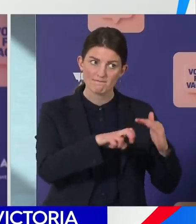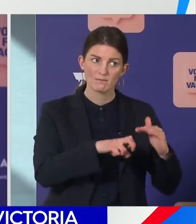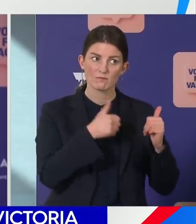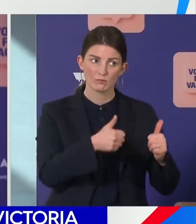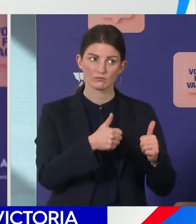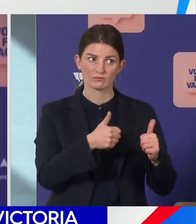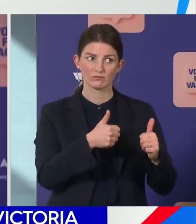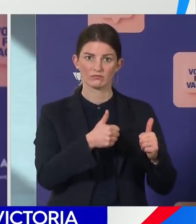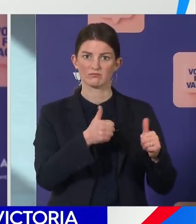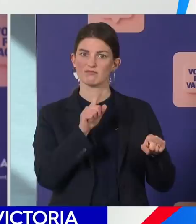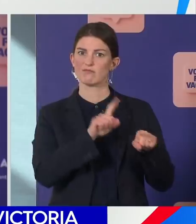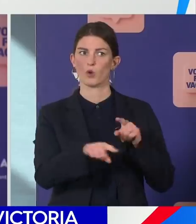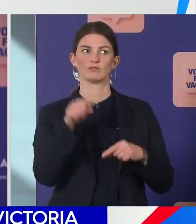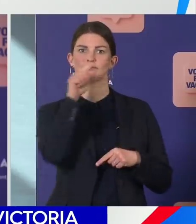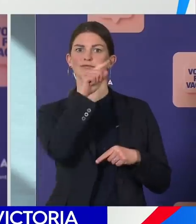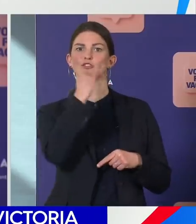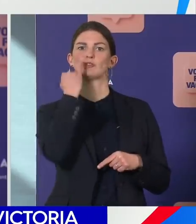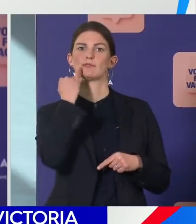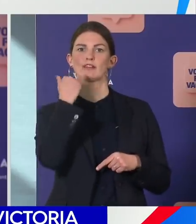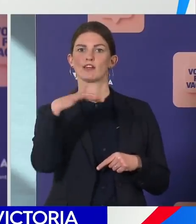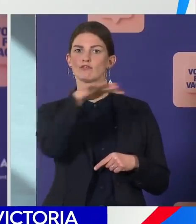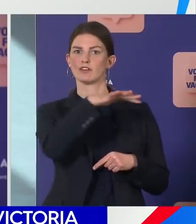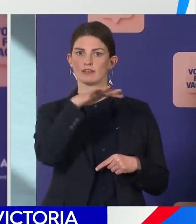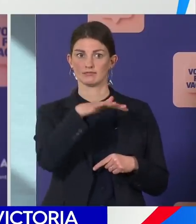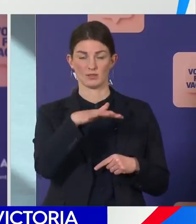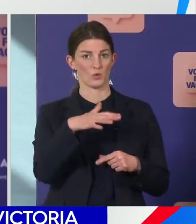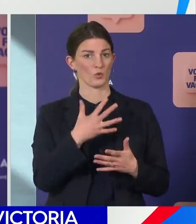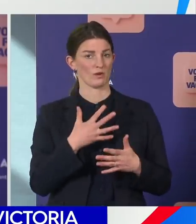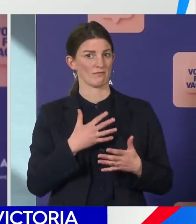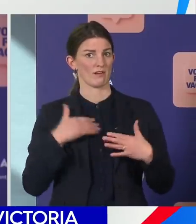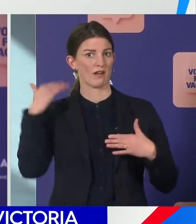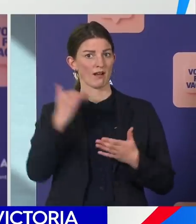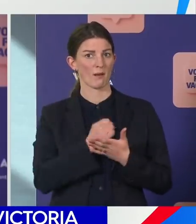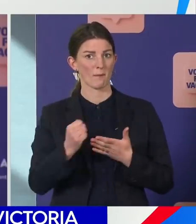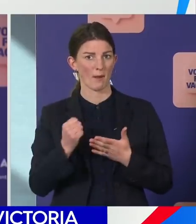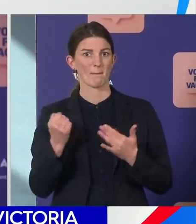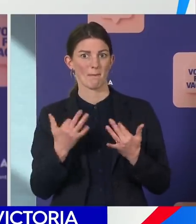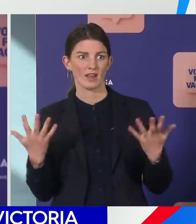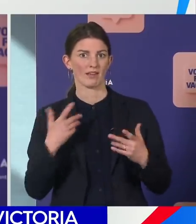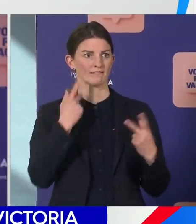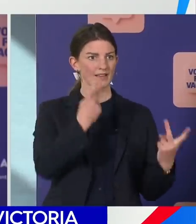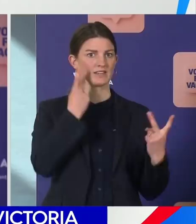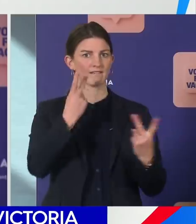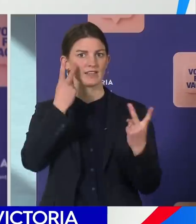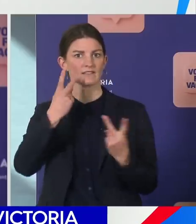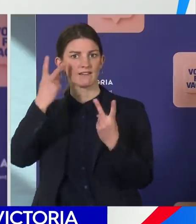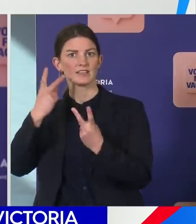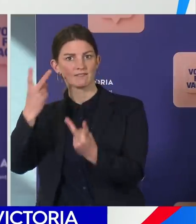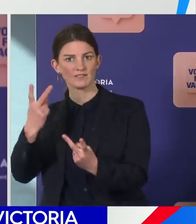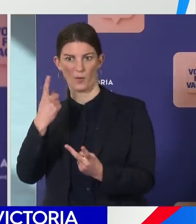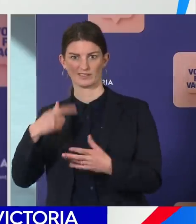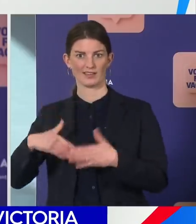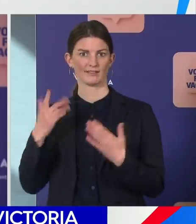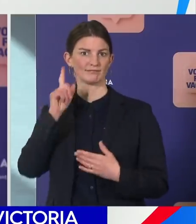community. That's a record day for those household visits for both support and